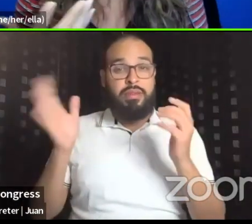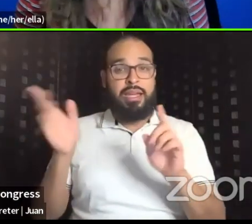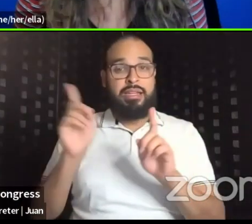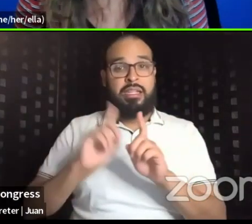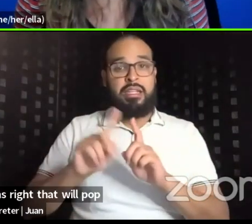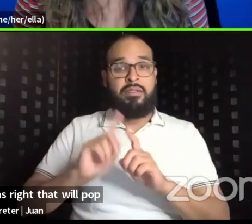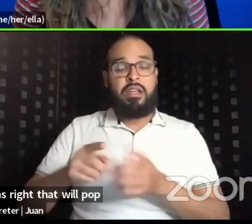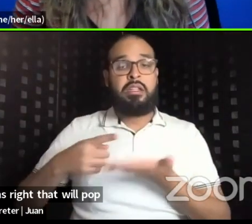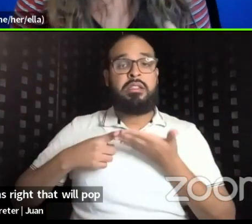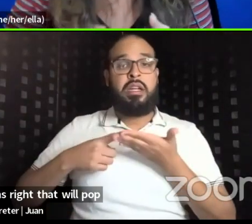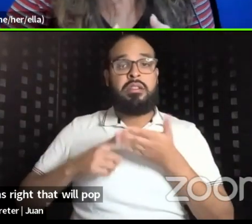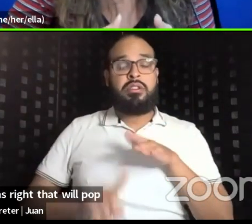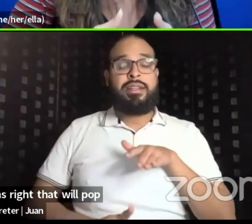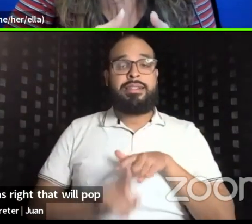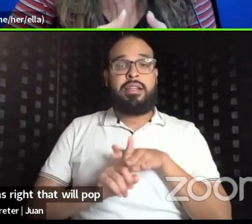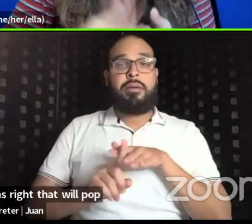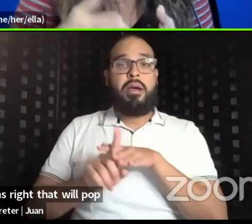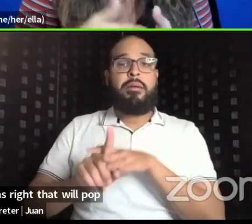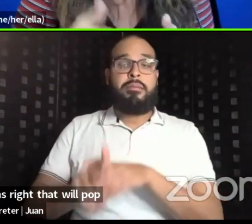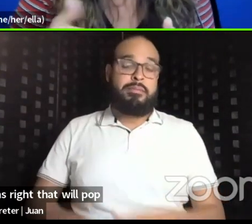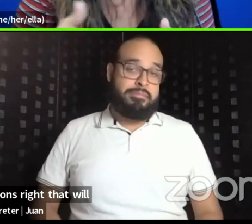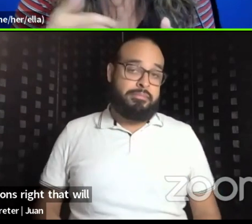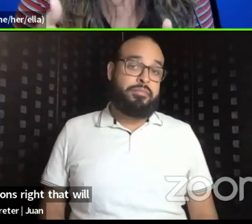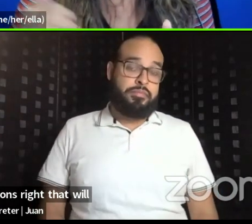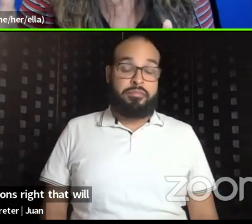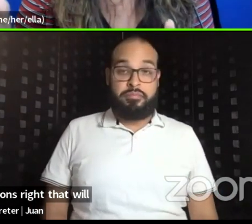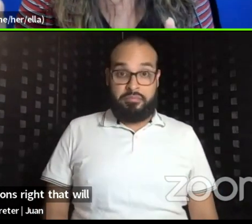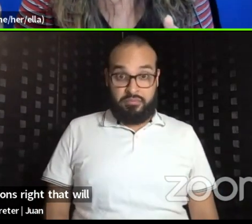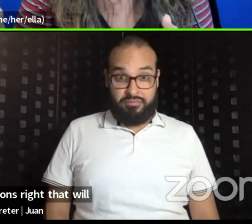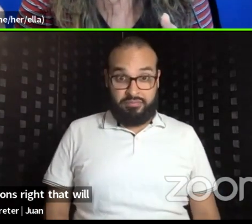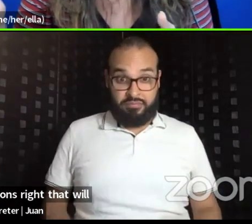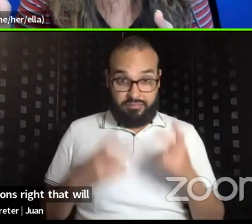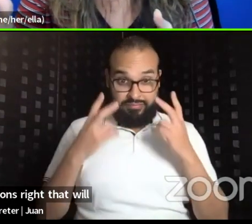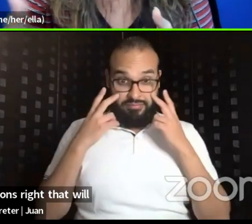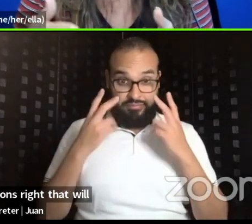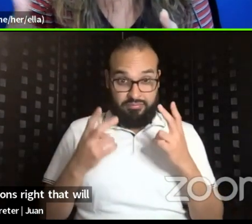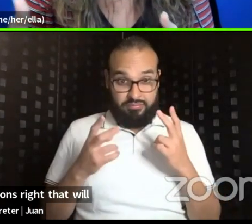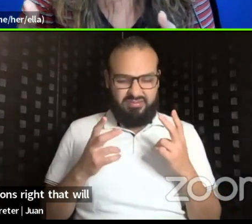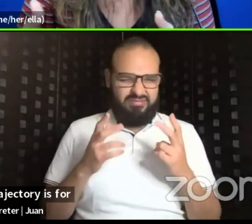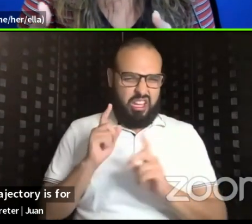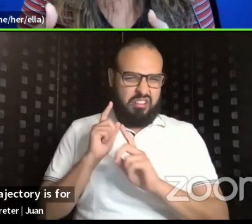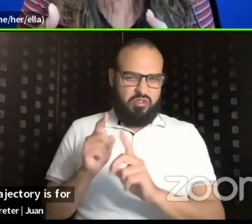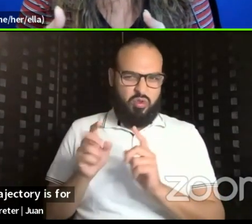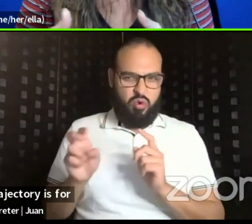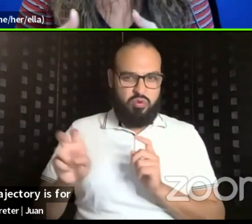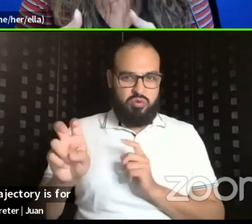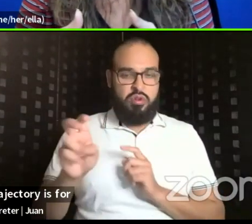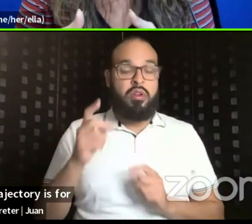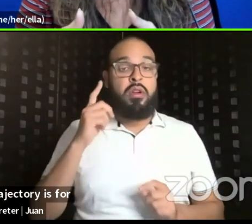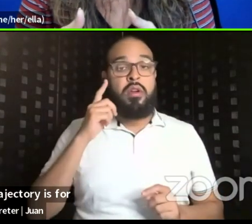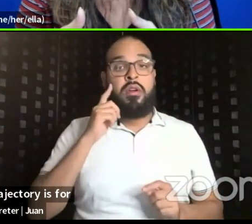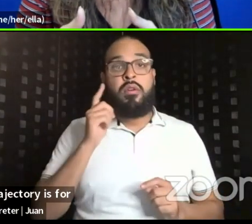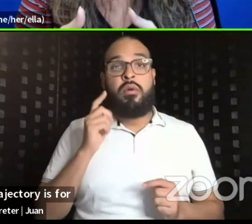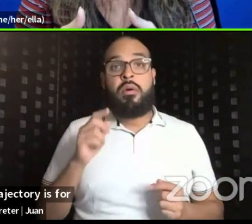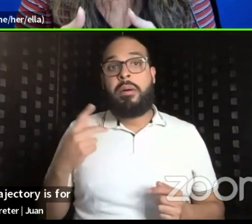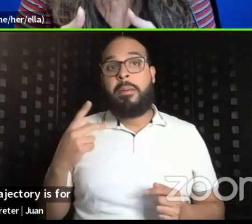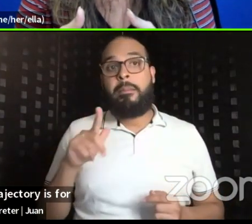will pop up. And so what I see is the trajectory is for PAL is, um,